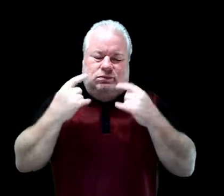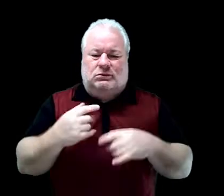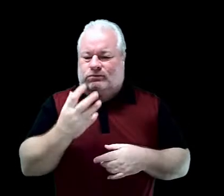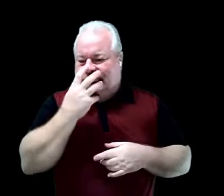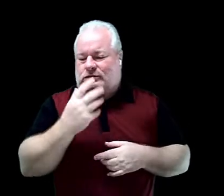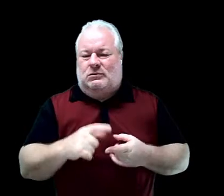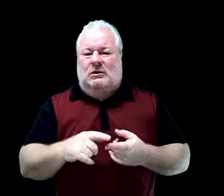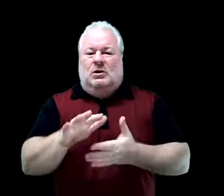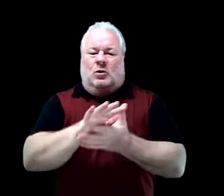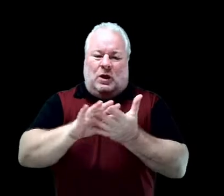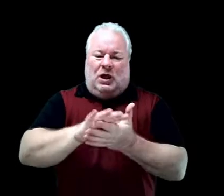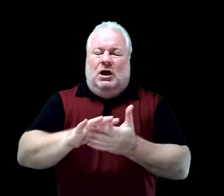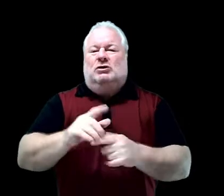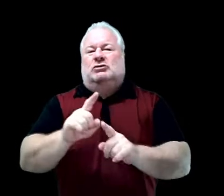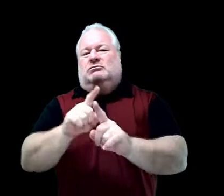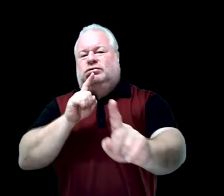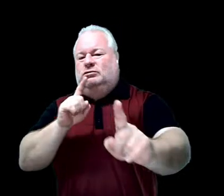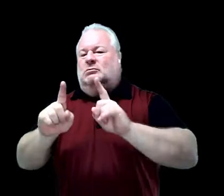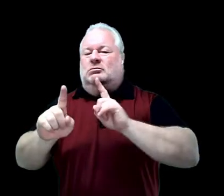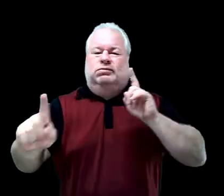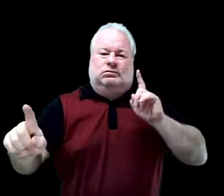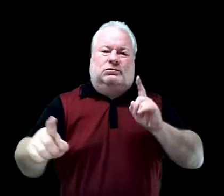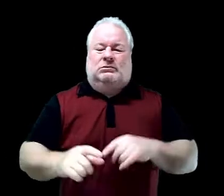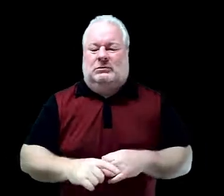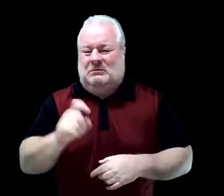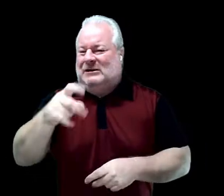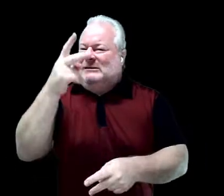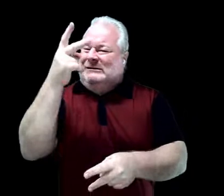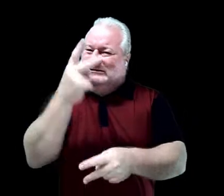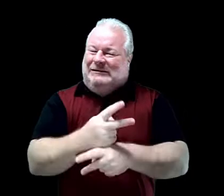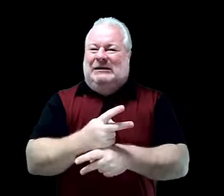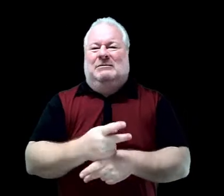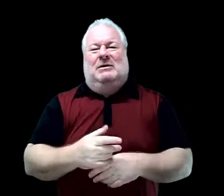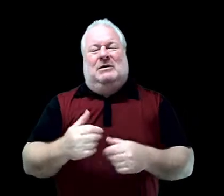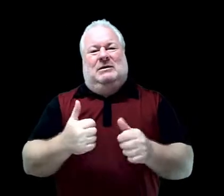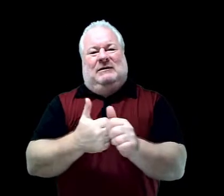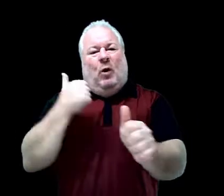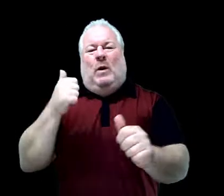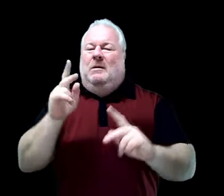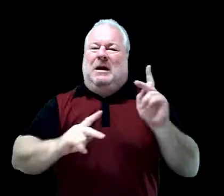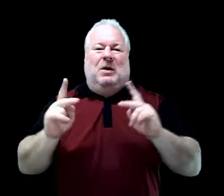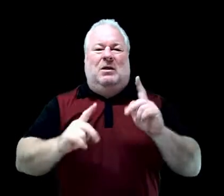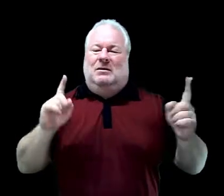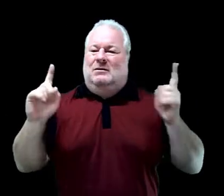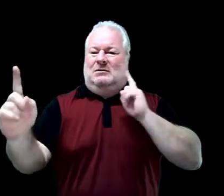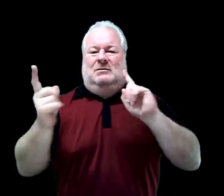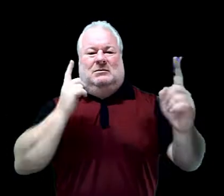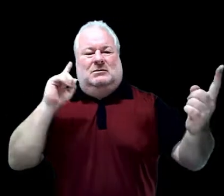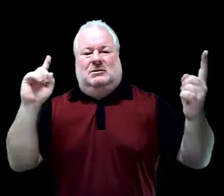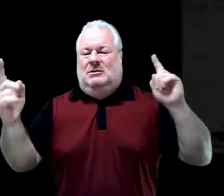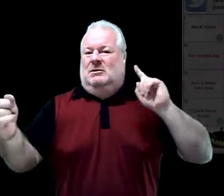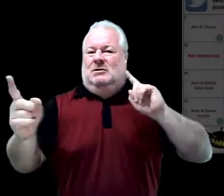wash our hands, and the most important of them all, we must keep our distance.